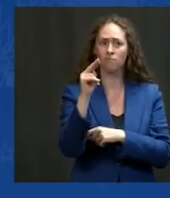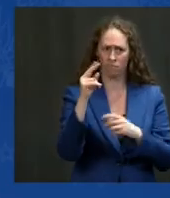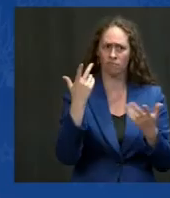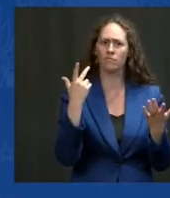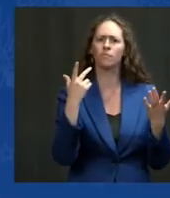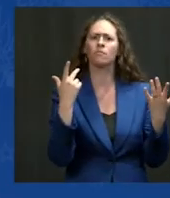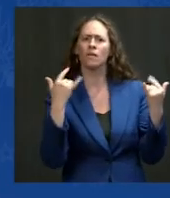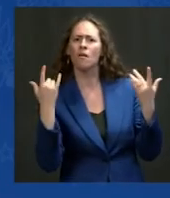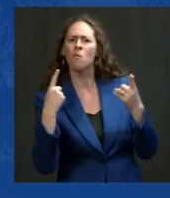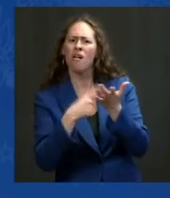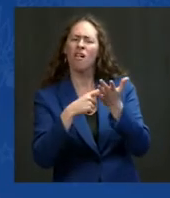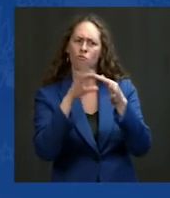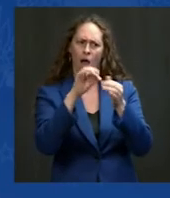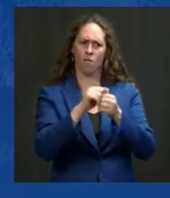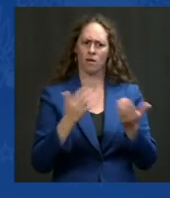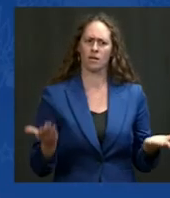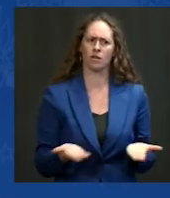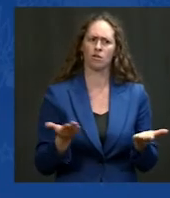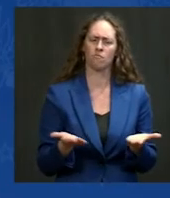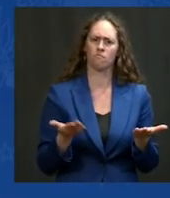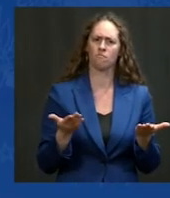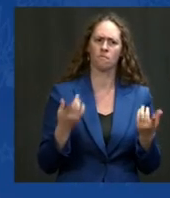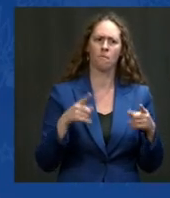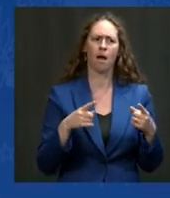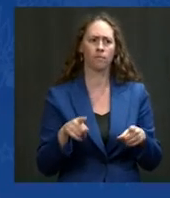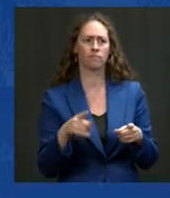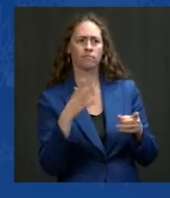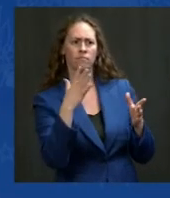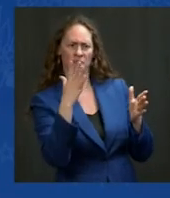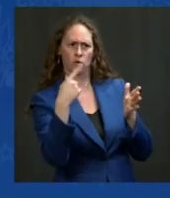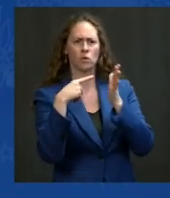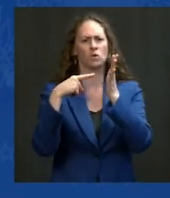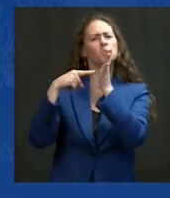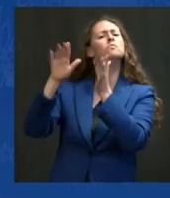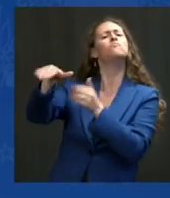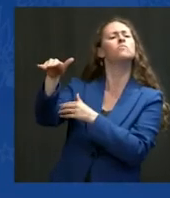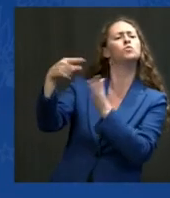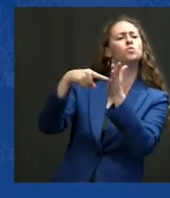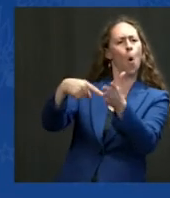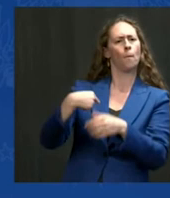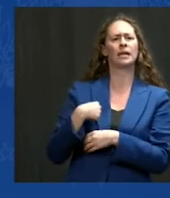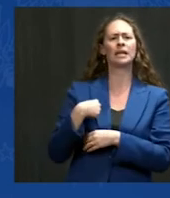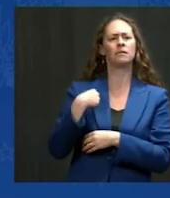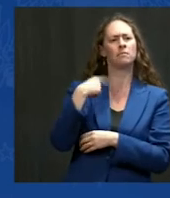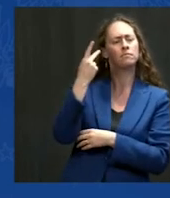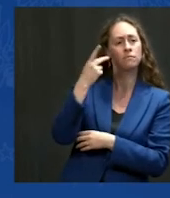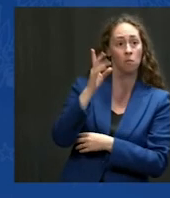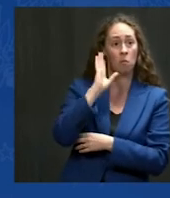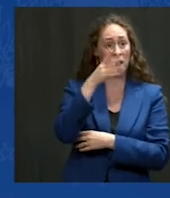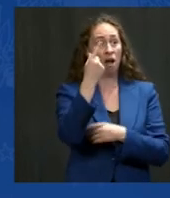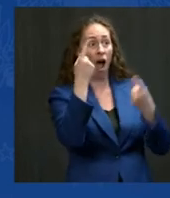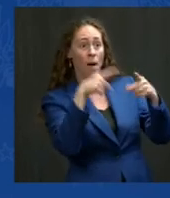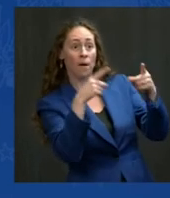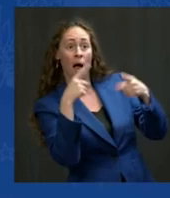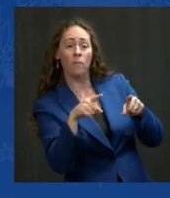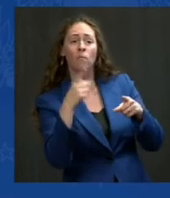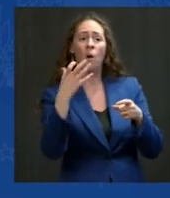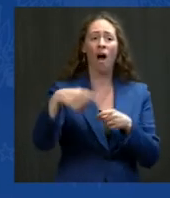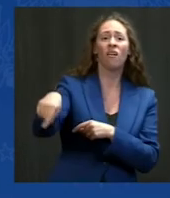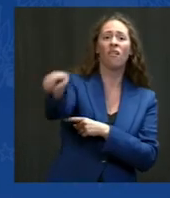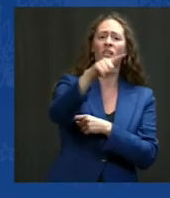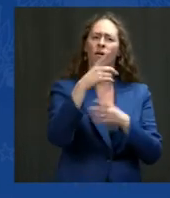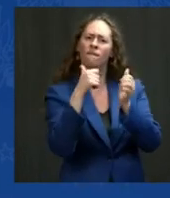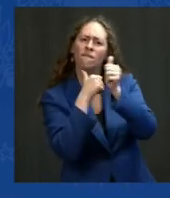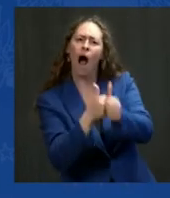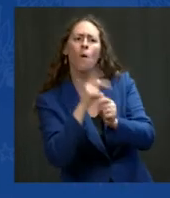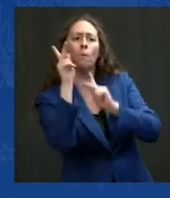We must ask those who represent us at the federal, state, and local levels, will you deny the will of the people? Will you